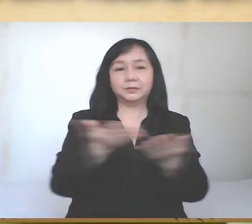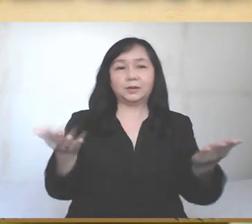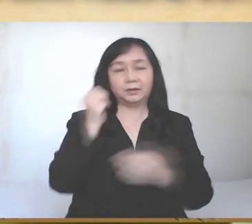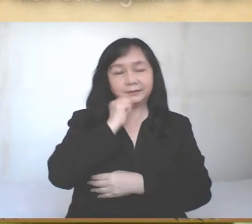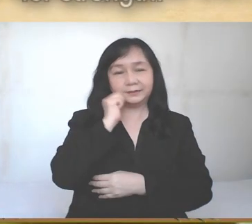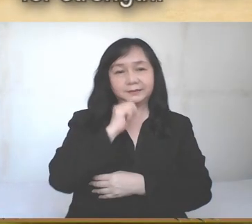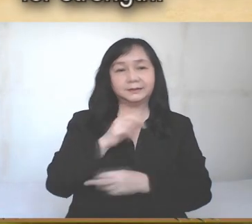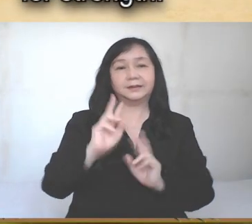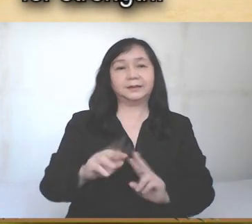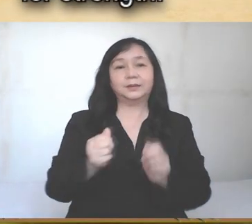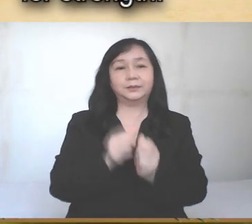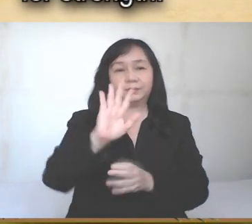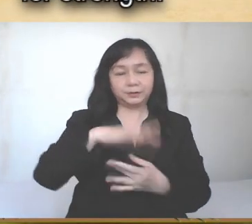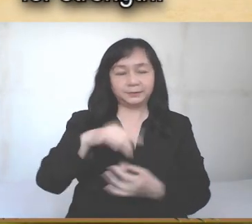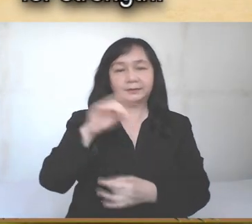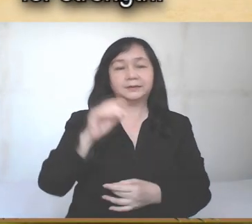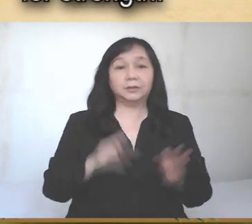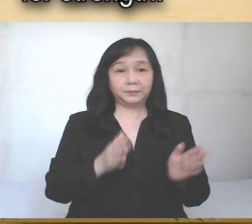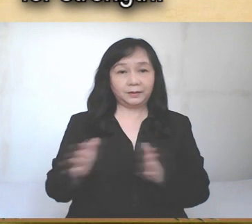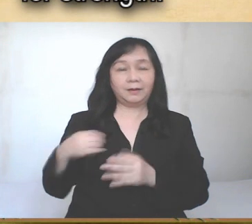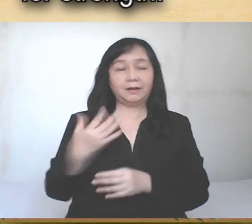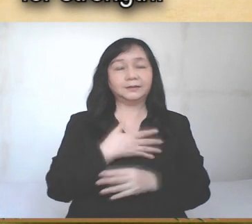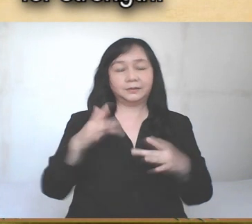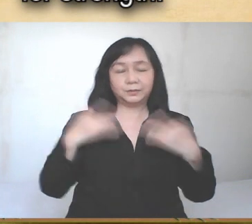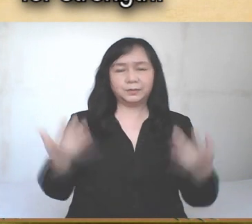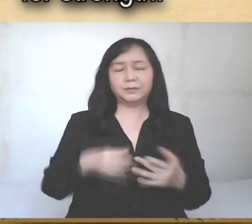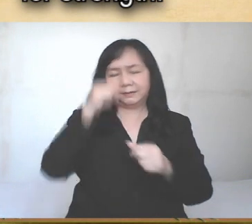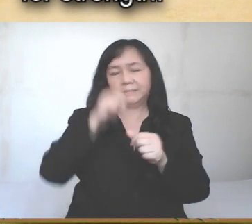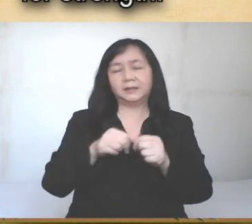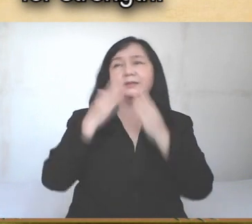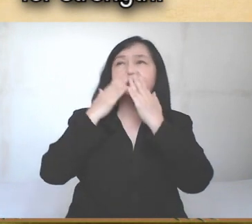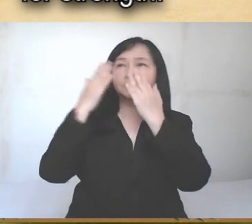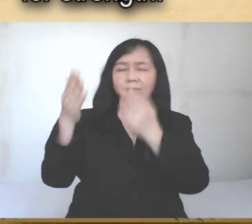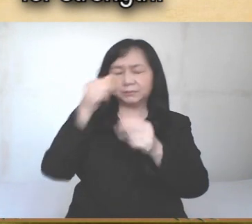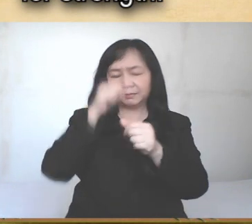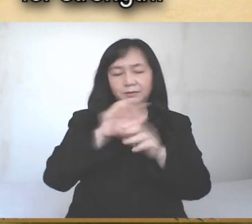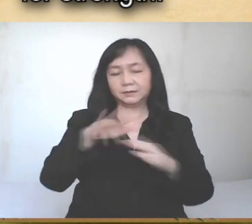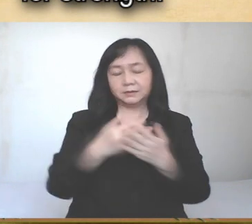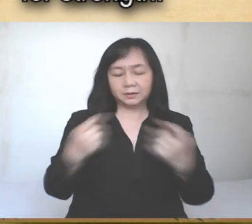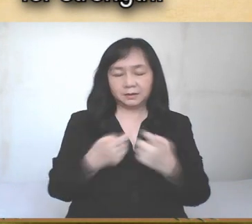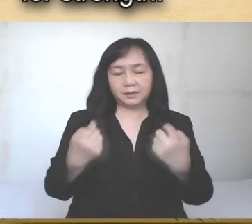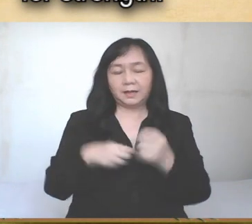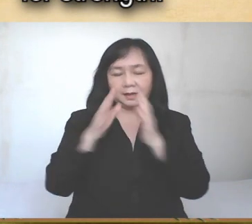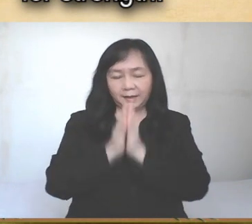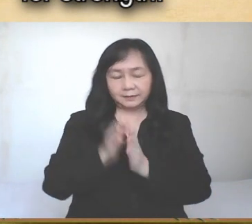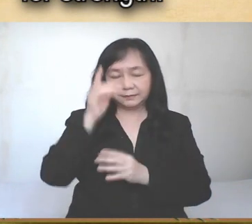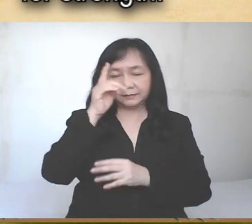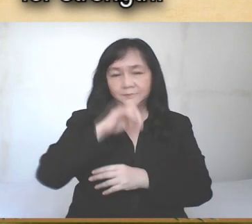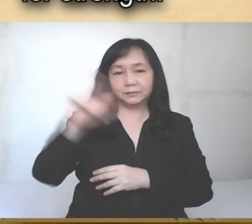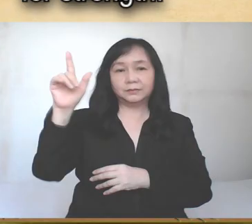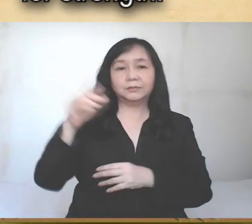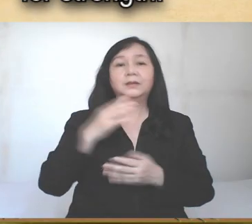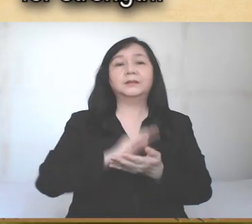always. And with your Spirit, to prepare our hearts to remember and give thanks, let us call to mind our sins and ask